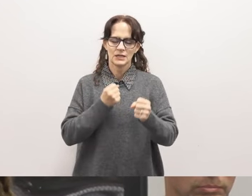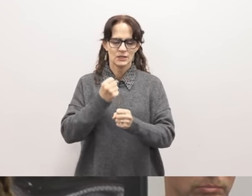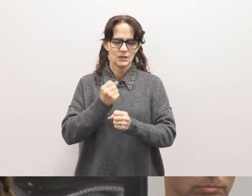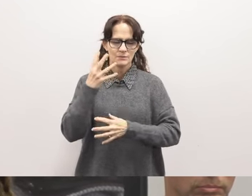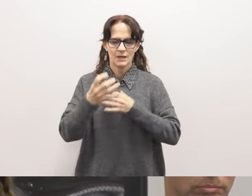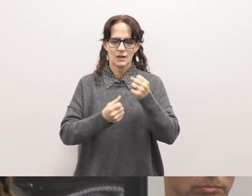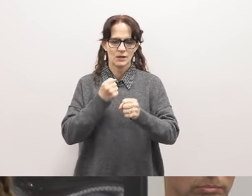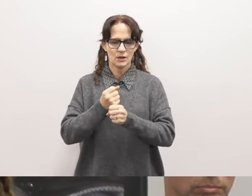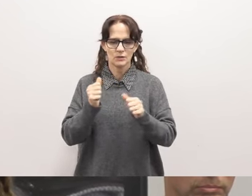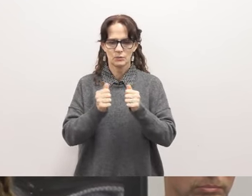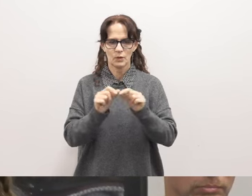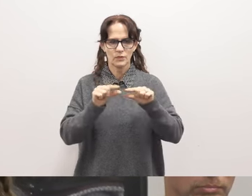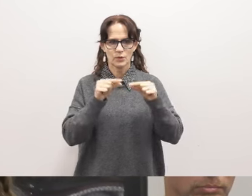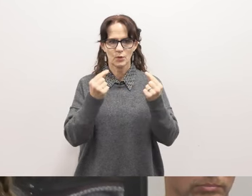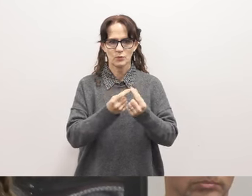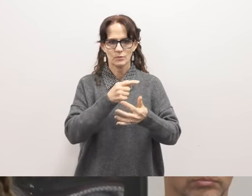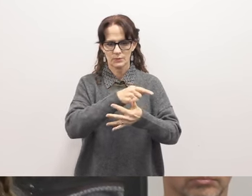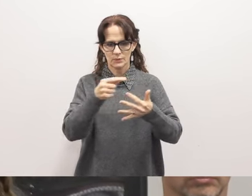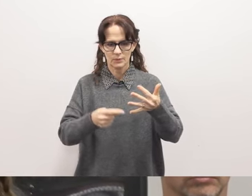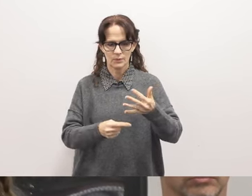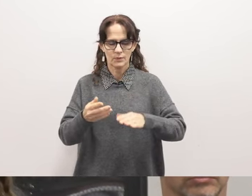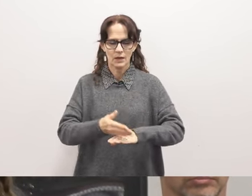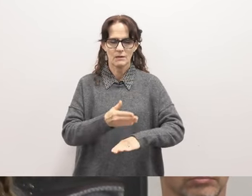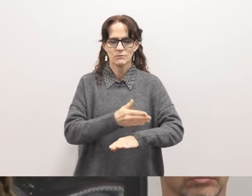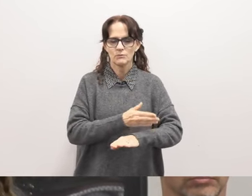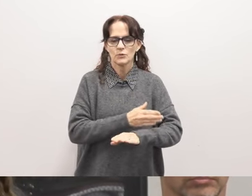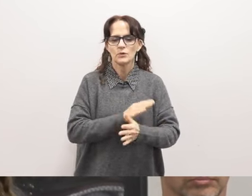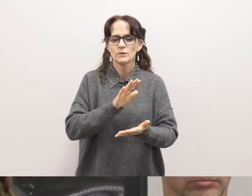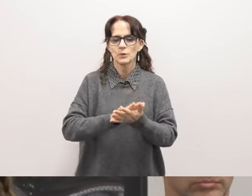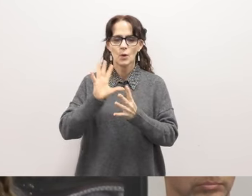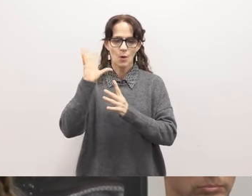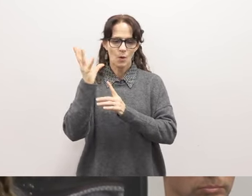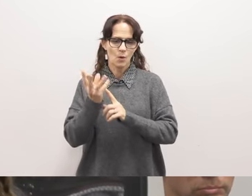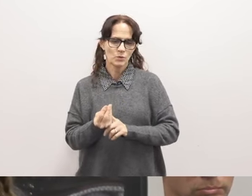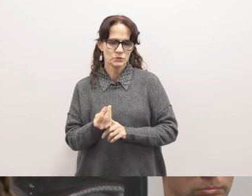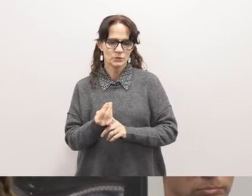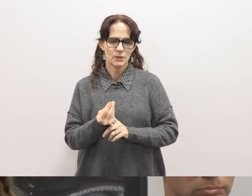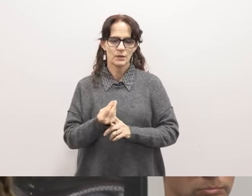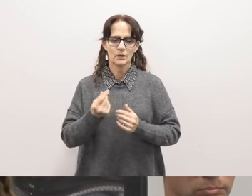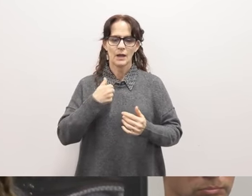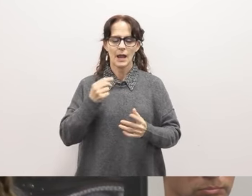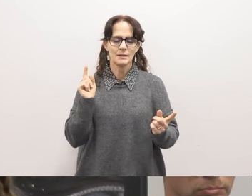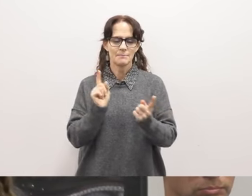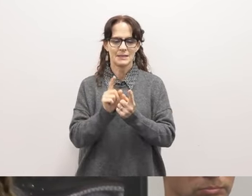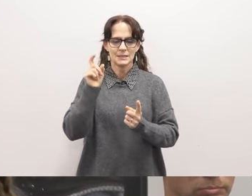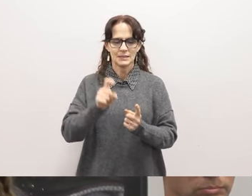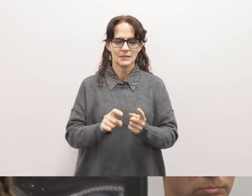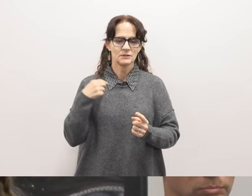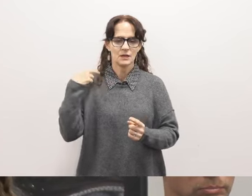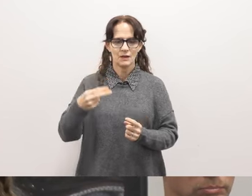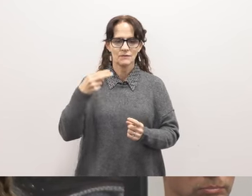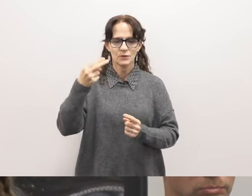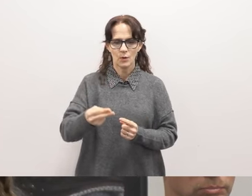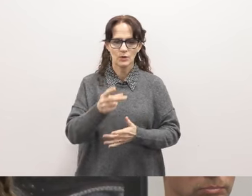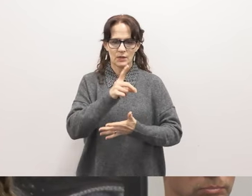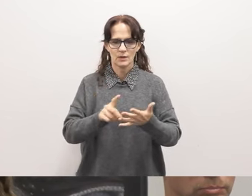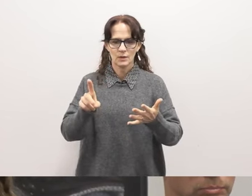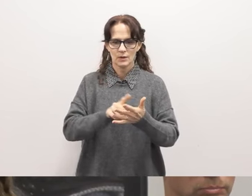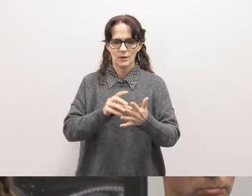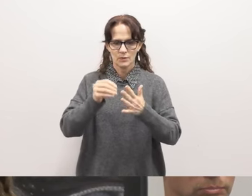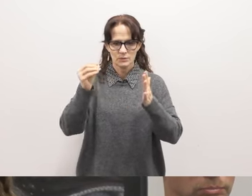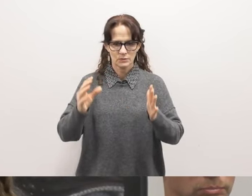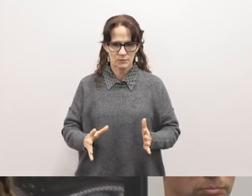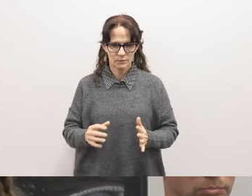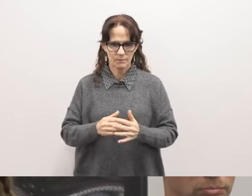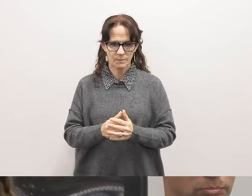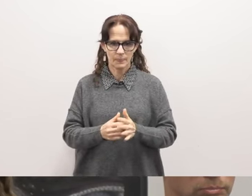these groups that I mentioned to improve school culture and meet needs of historically marginalized students. Through our current partnership, we